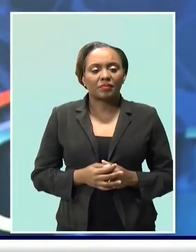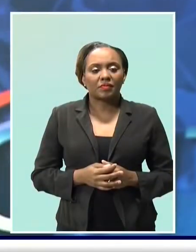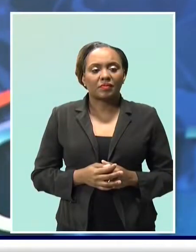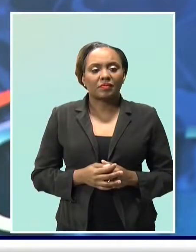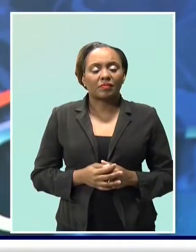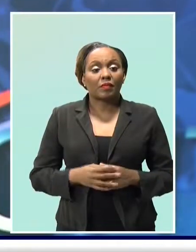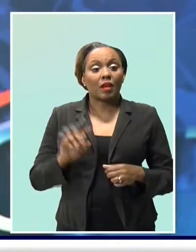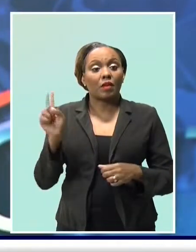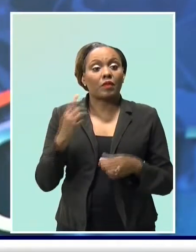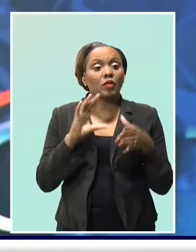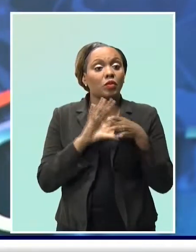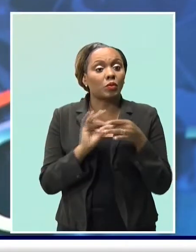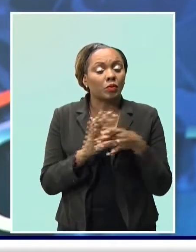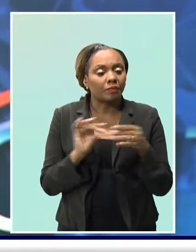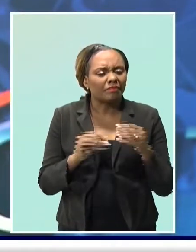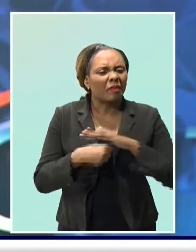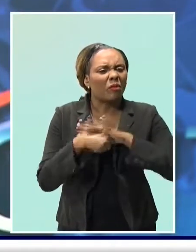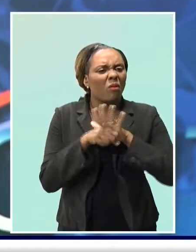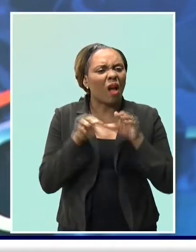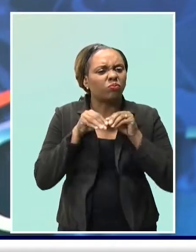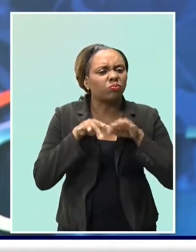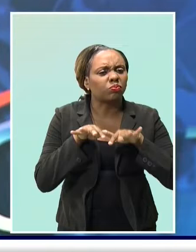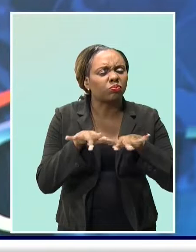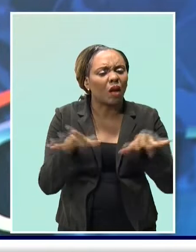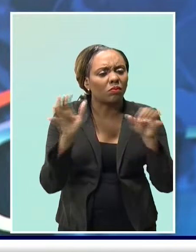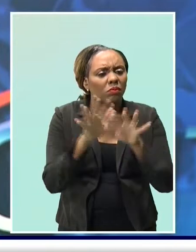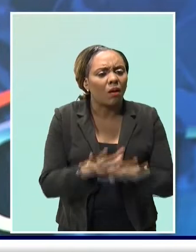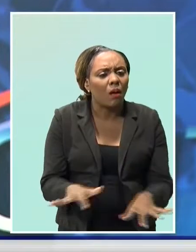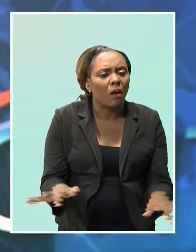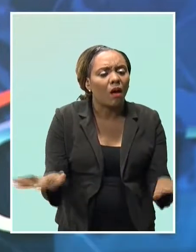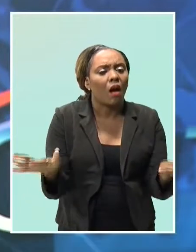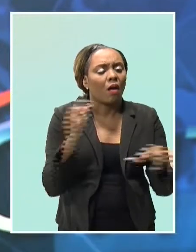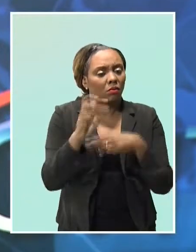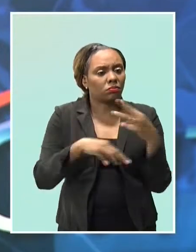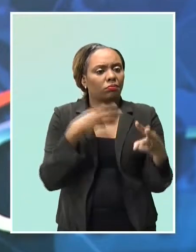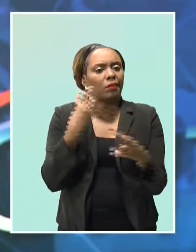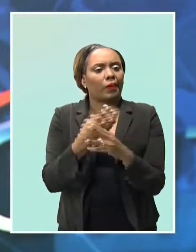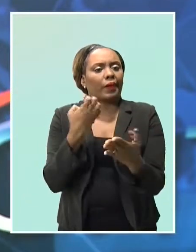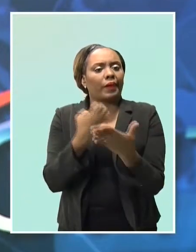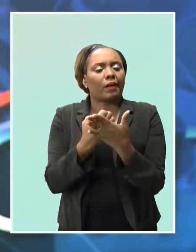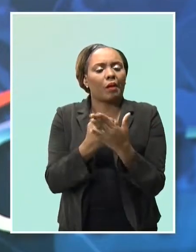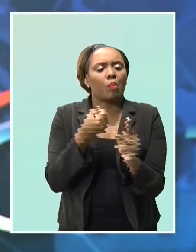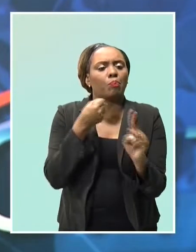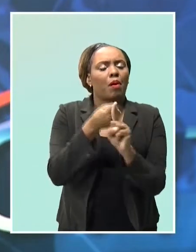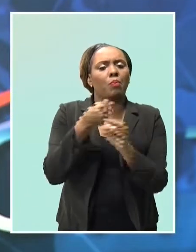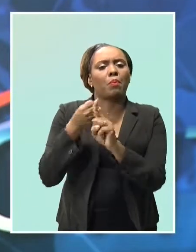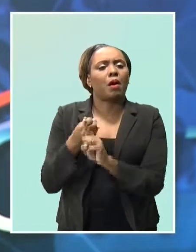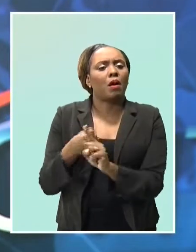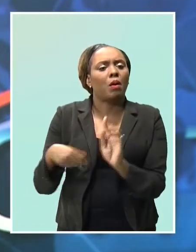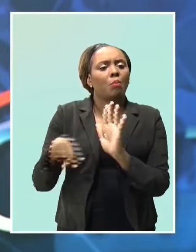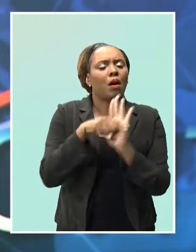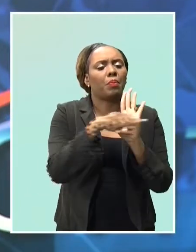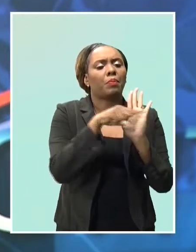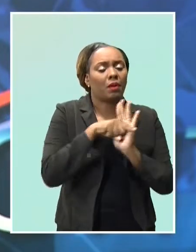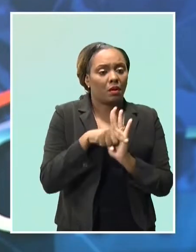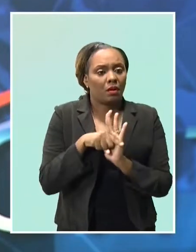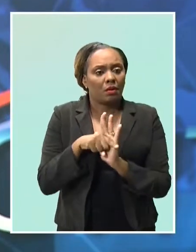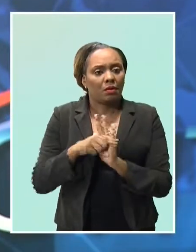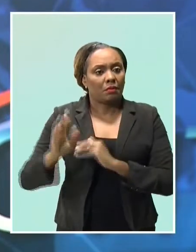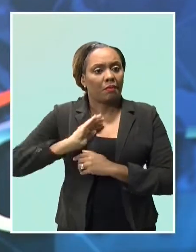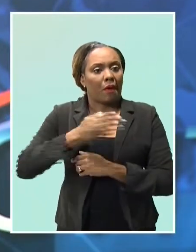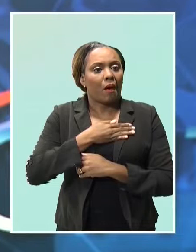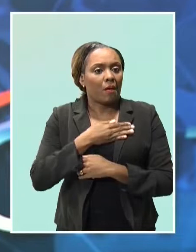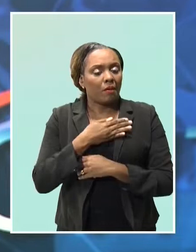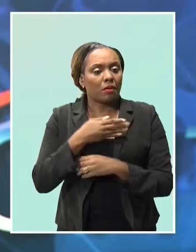In our top story, as the COVID-19 pandemic continues to hammer global economies, Governor of the Central Bank of Barberas,